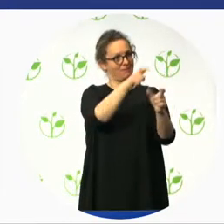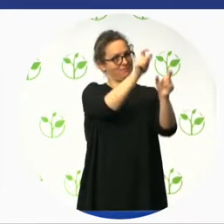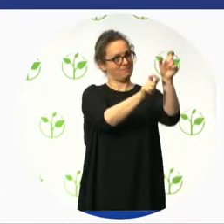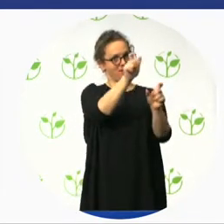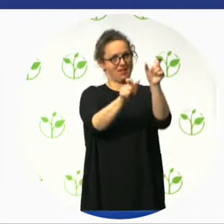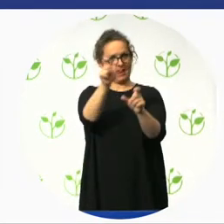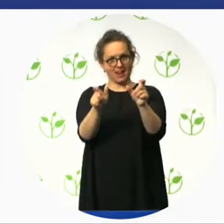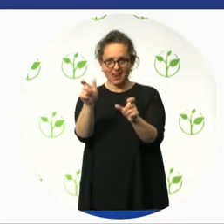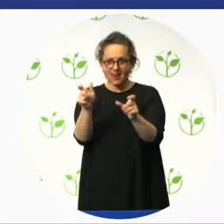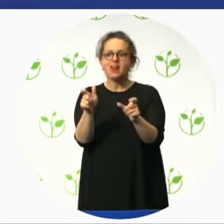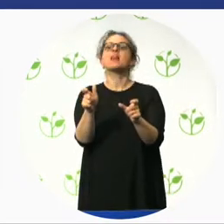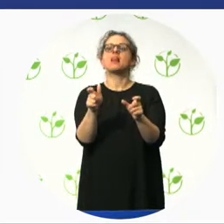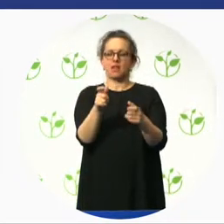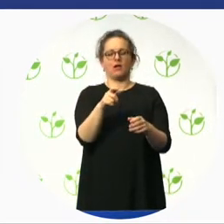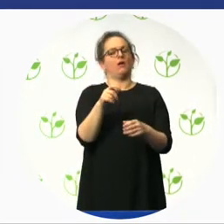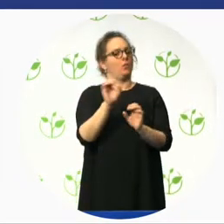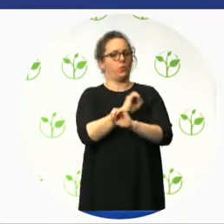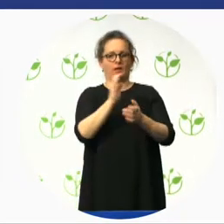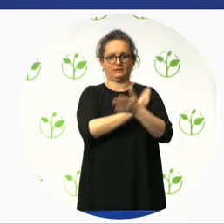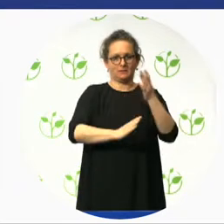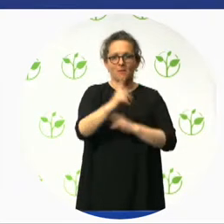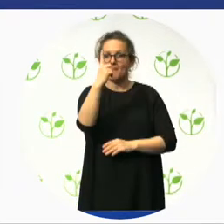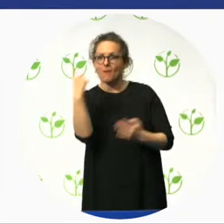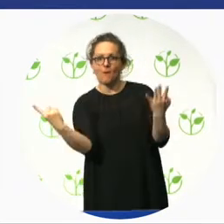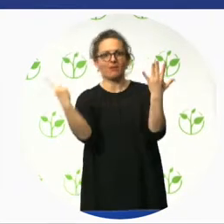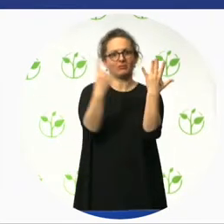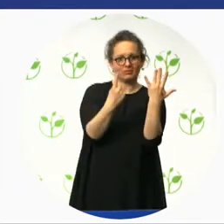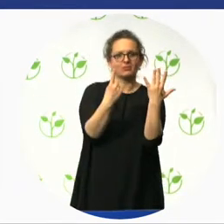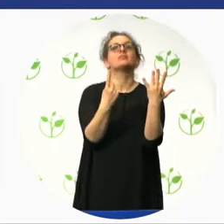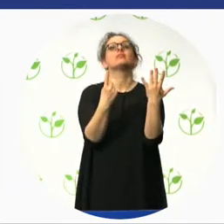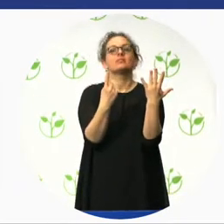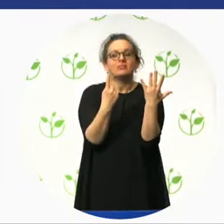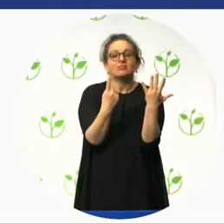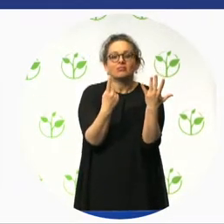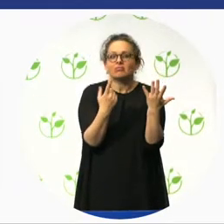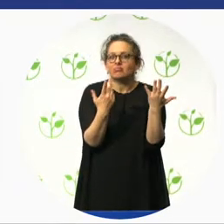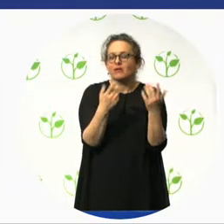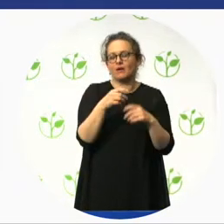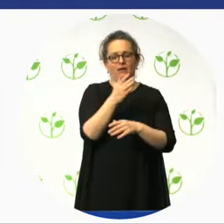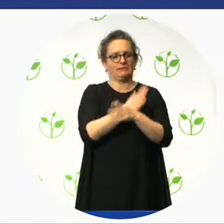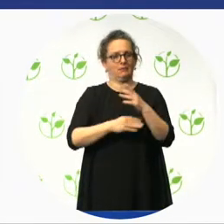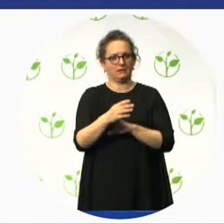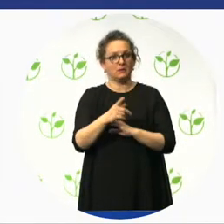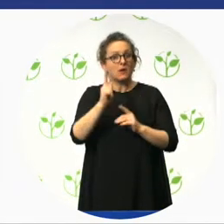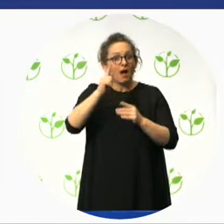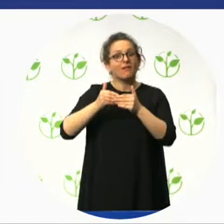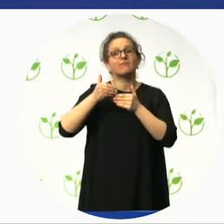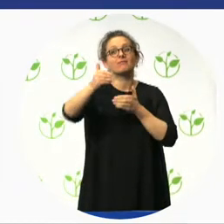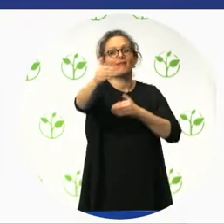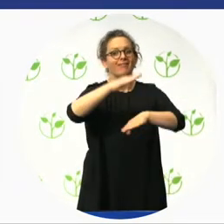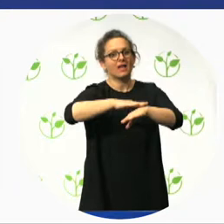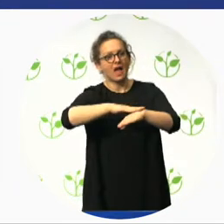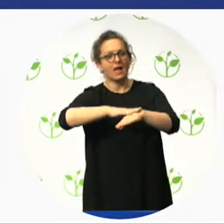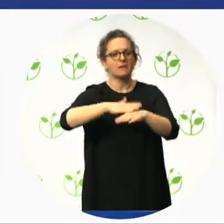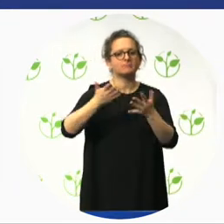So, in less than 20 years, 20% of the population will be a people with disability. Behind this is our aging